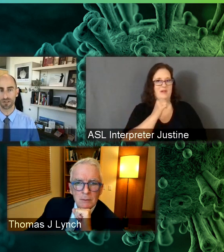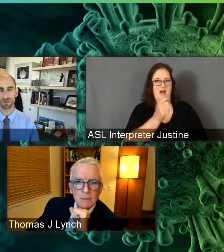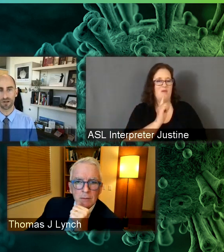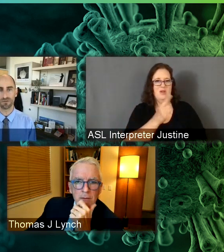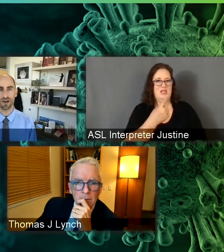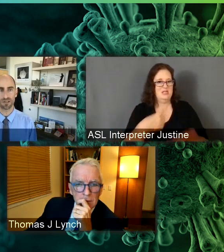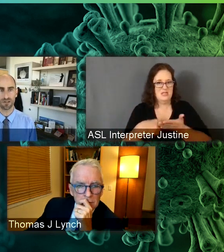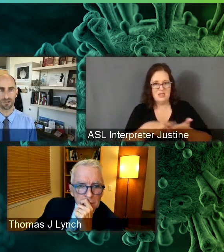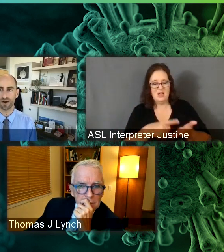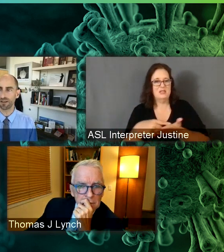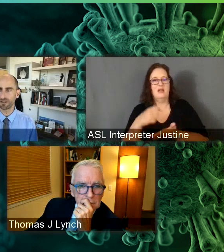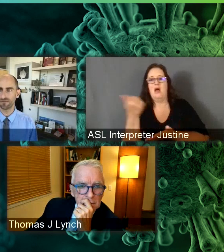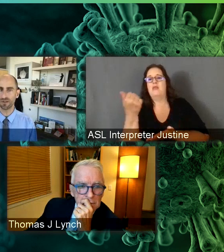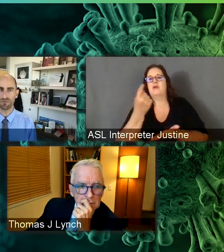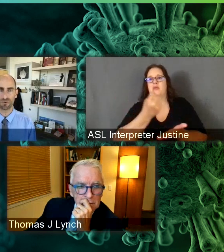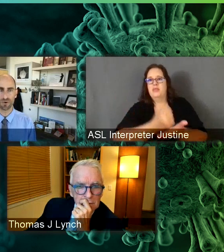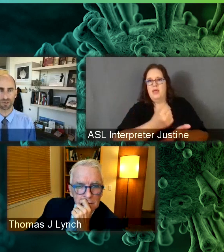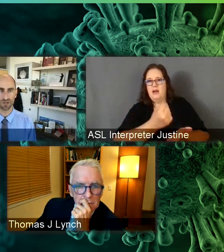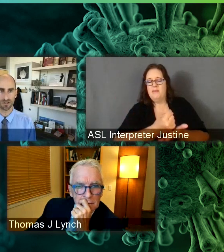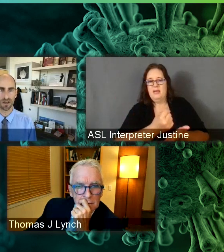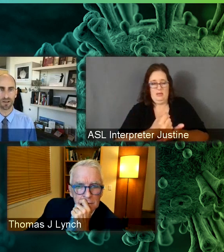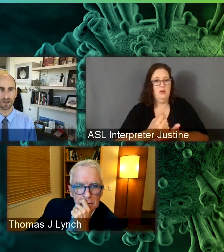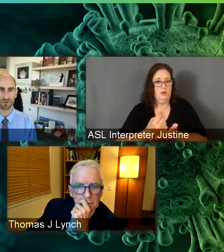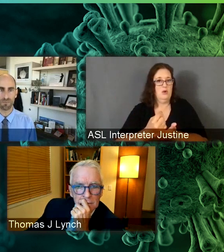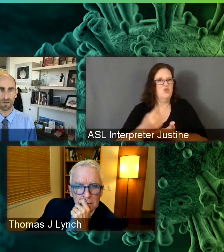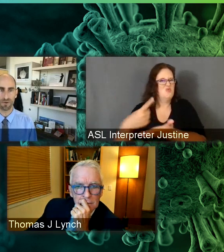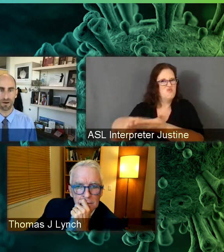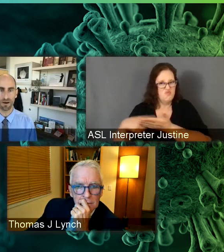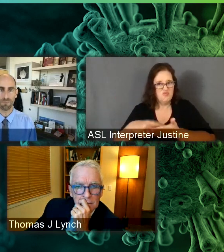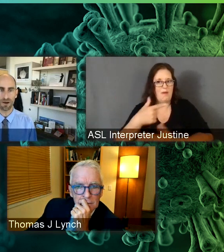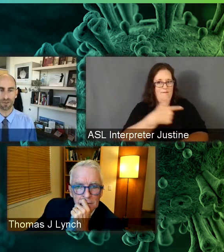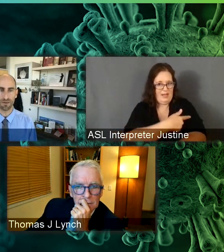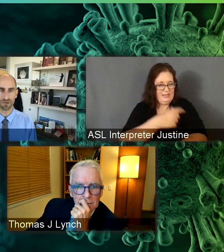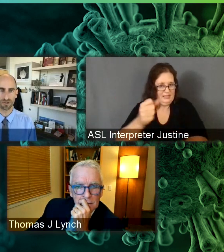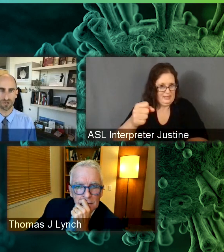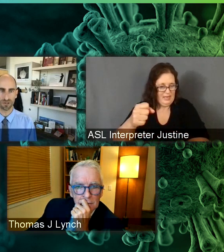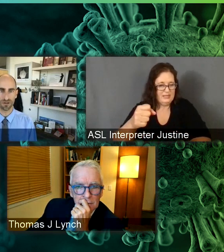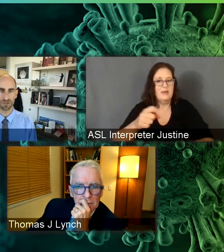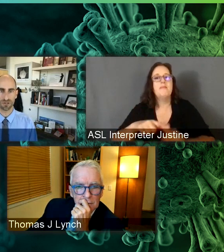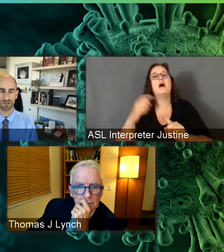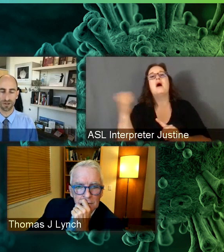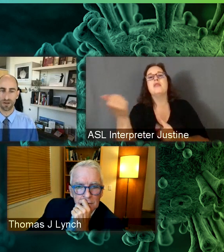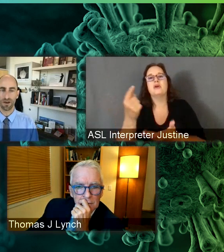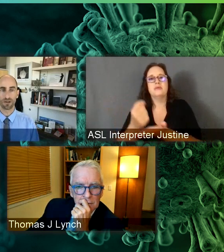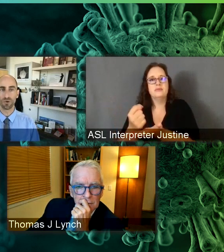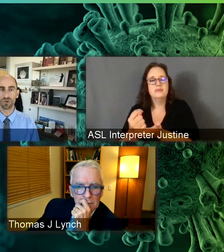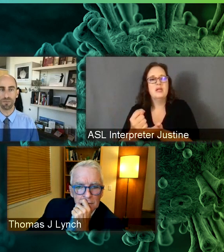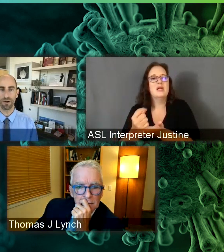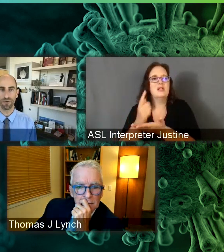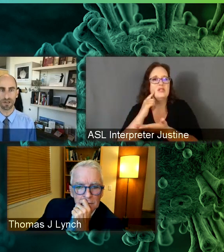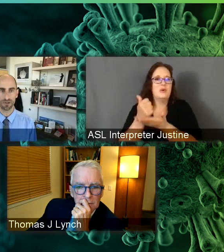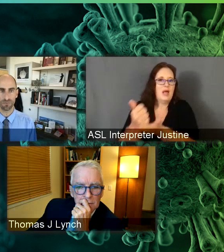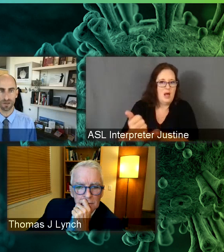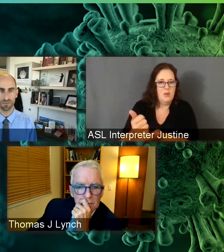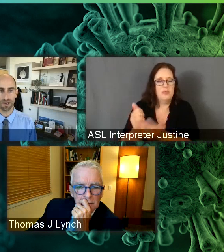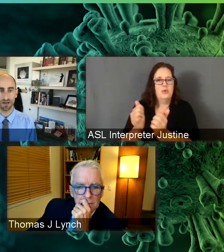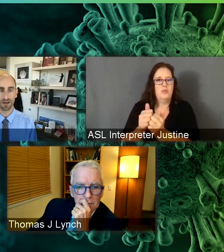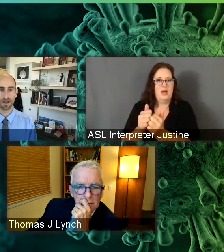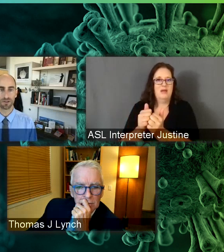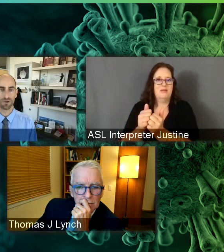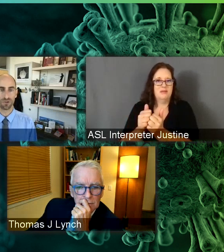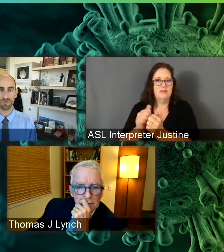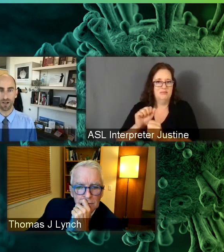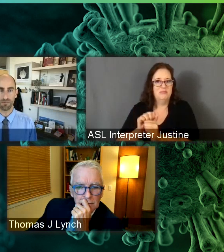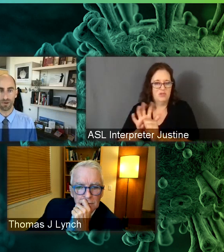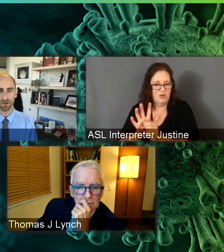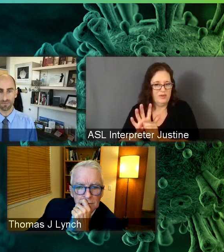therapeutics besides vaccines, right? I think I've seen a few questions that have come up about that, but certainly there's still a huge amount of attention being paid